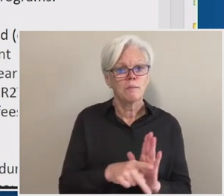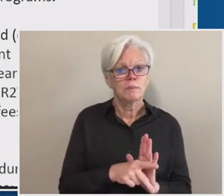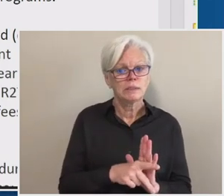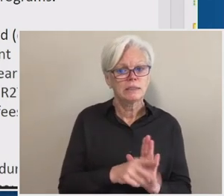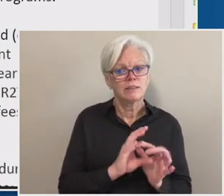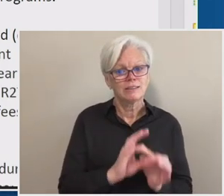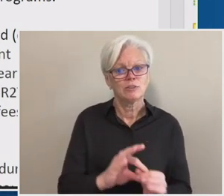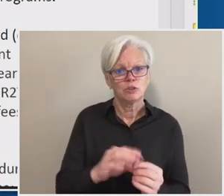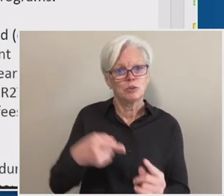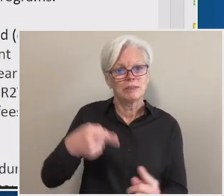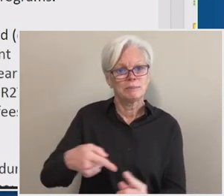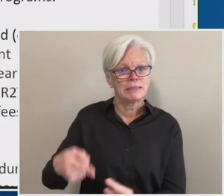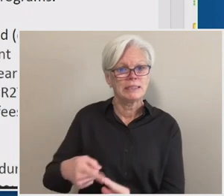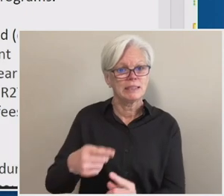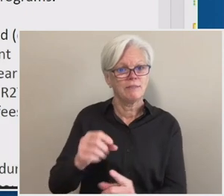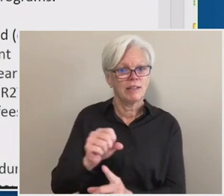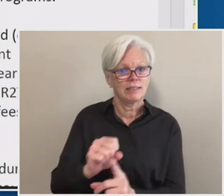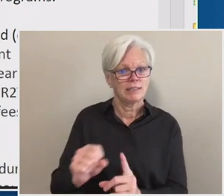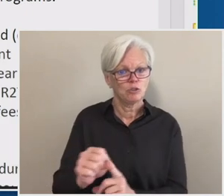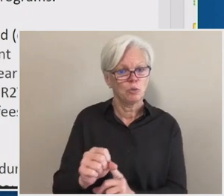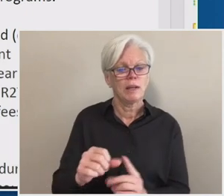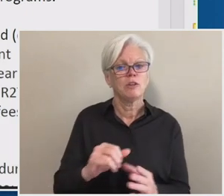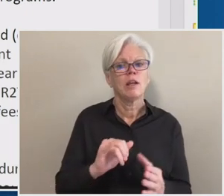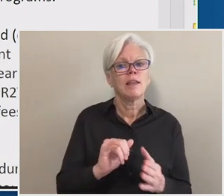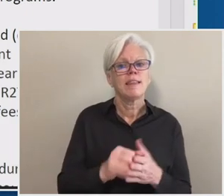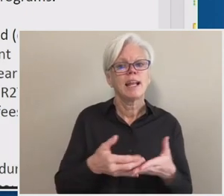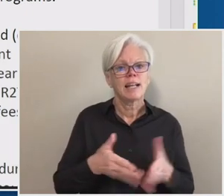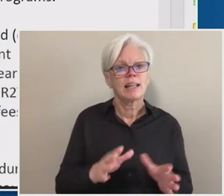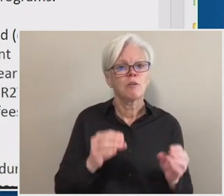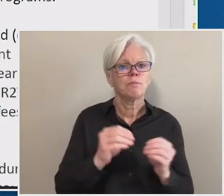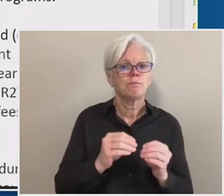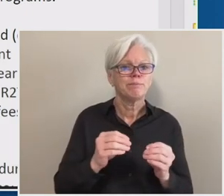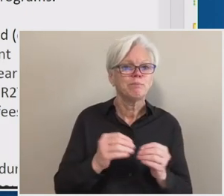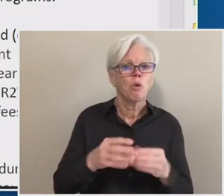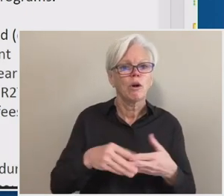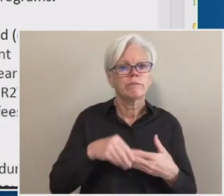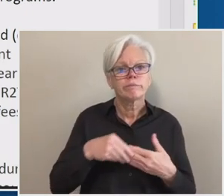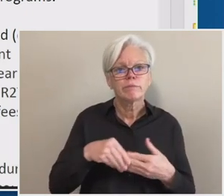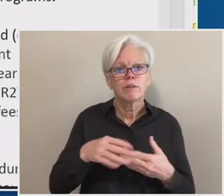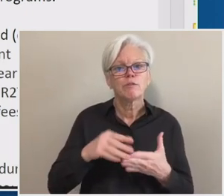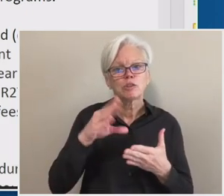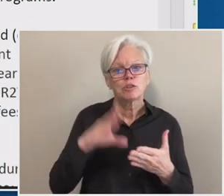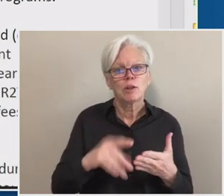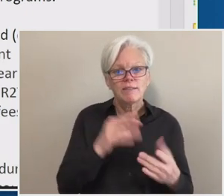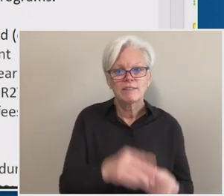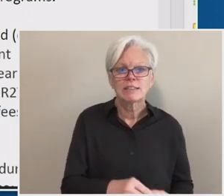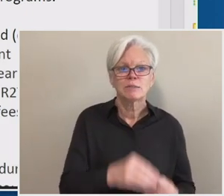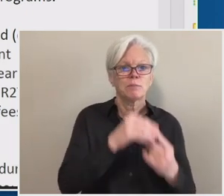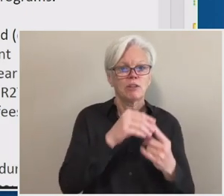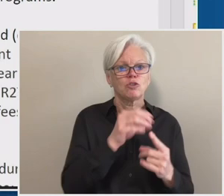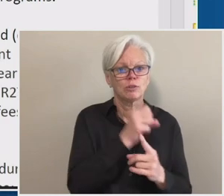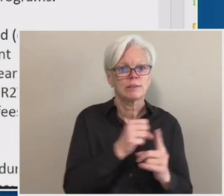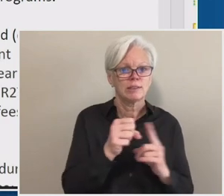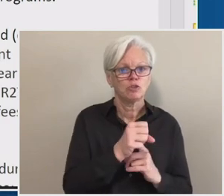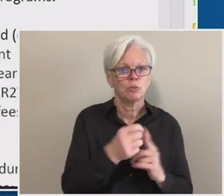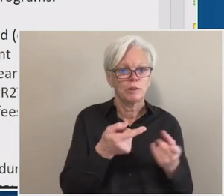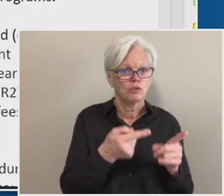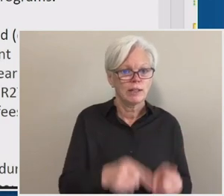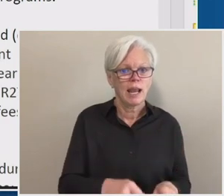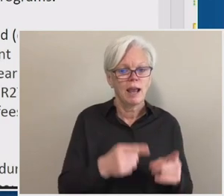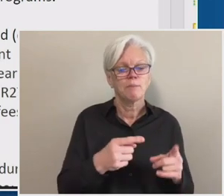that are designed to be more lenient to students who have special circumstances. So for example,